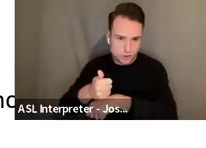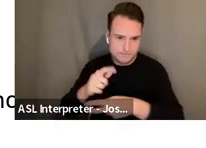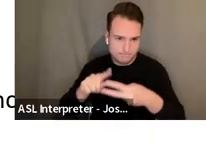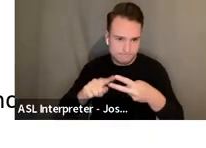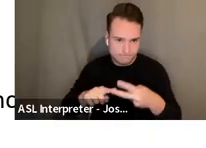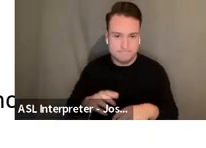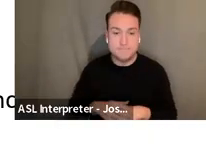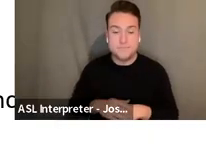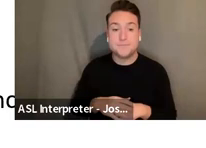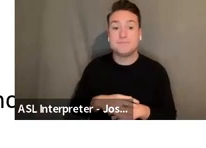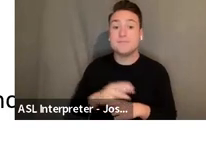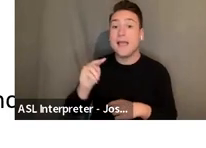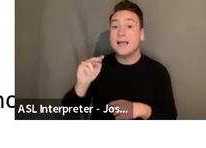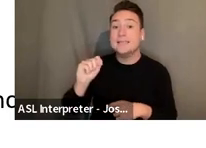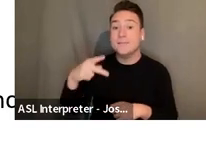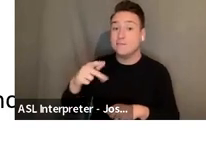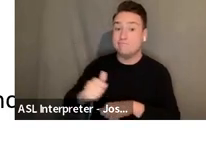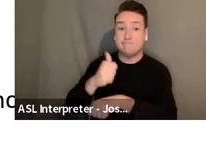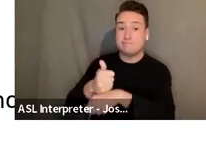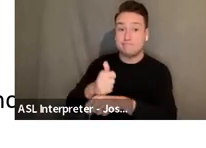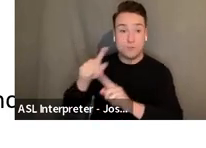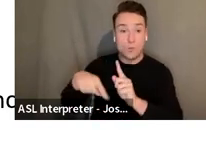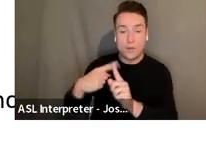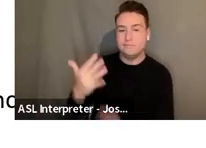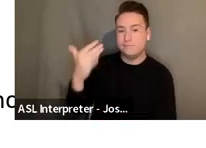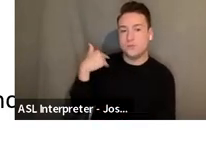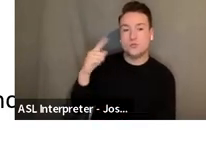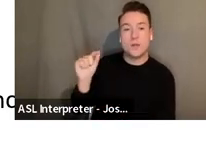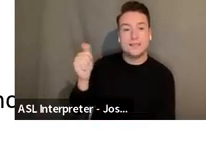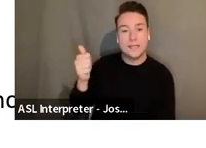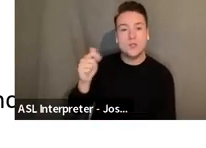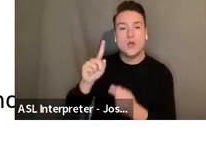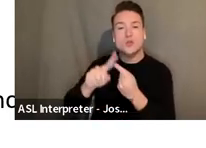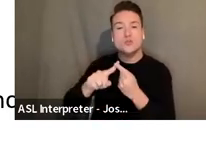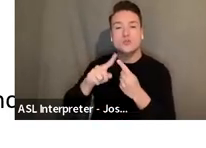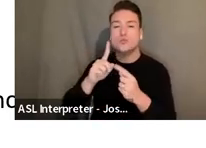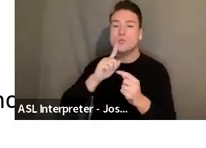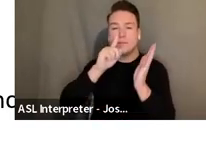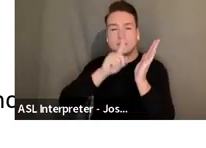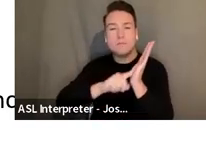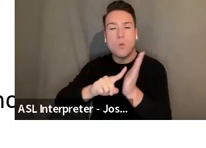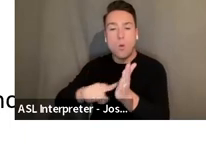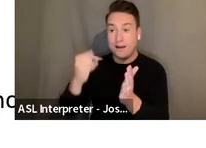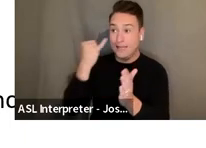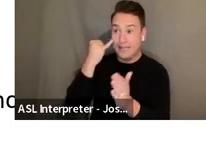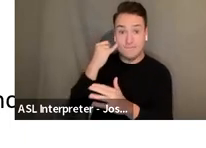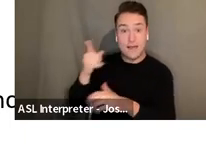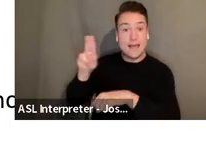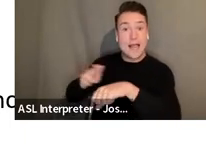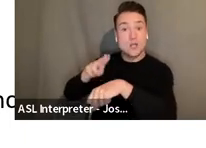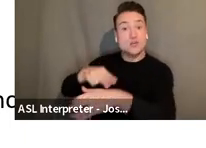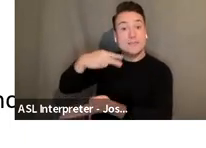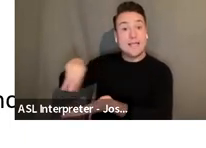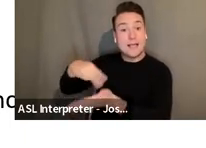NEPA was created in 2010 to explore if the National Dance Model could support devised and